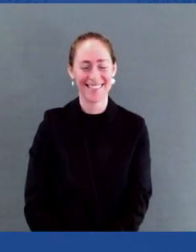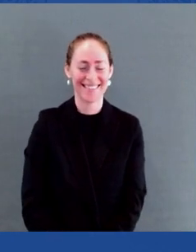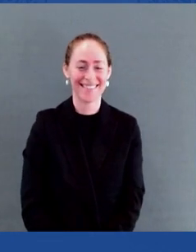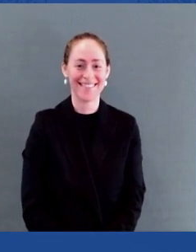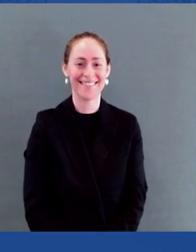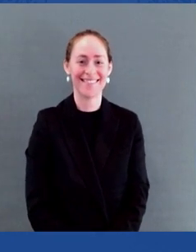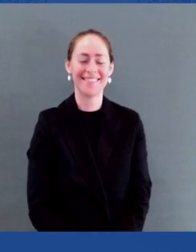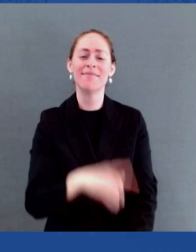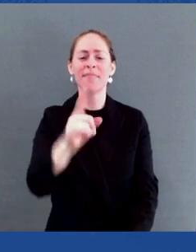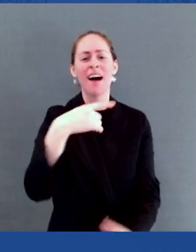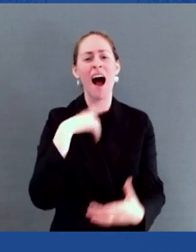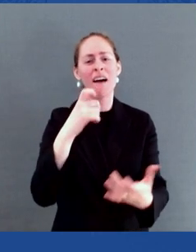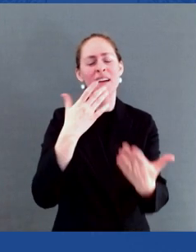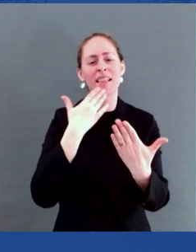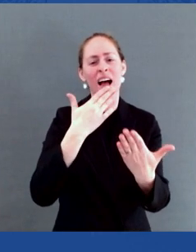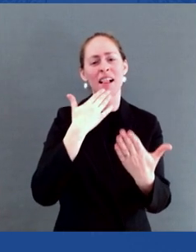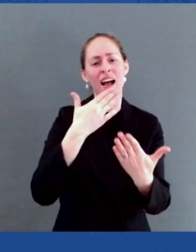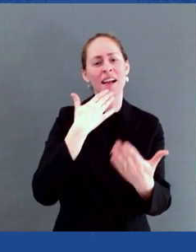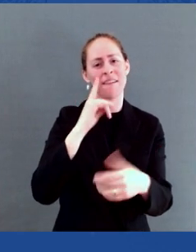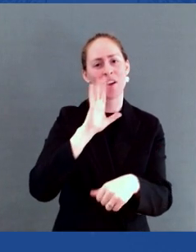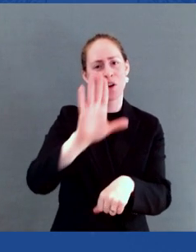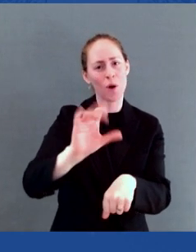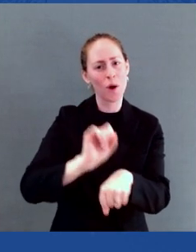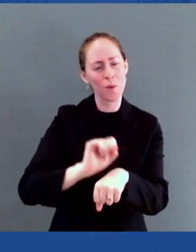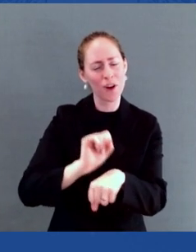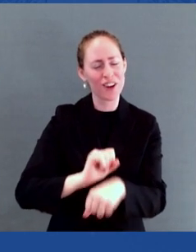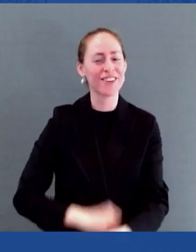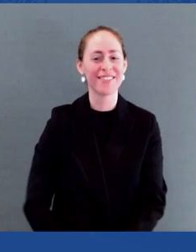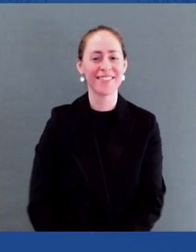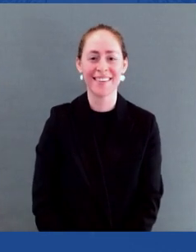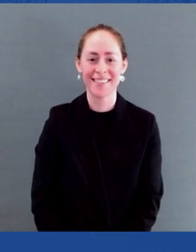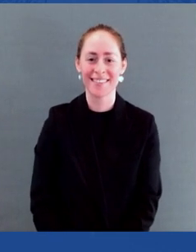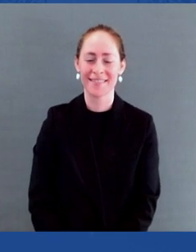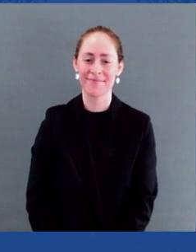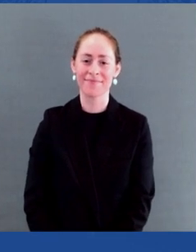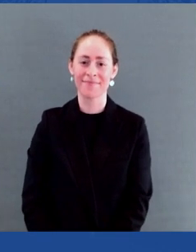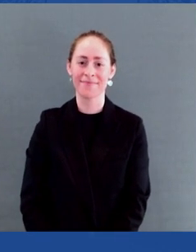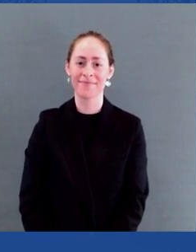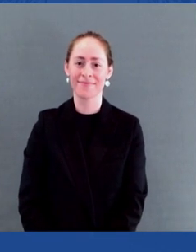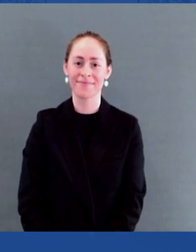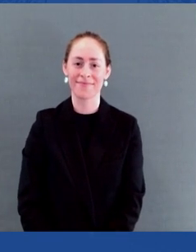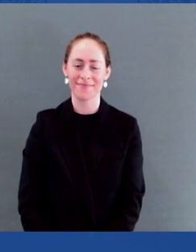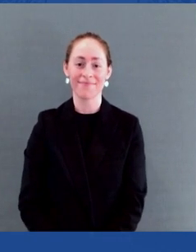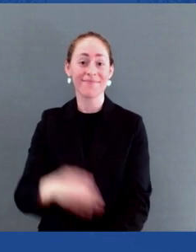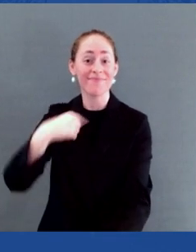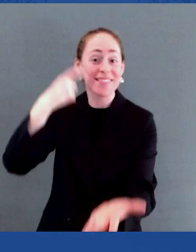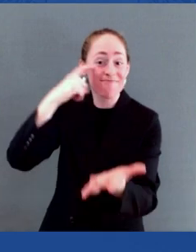Ladies and gentlemen, I'm also joined by the second gentleman. He is a hell of a lawyer.